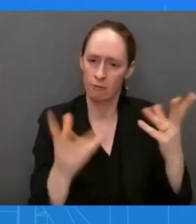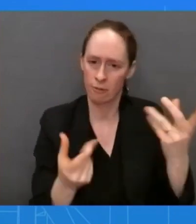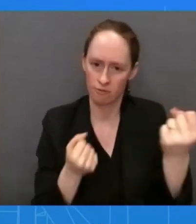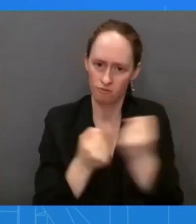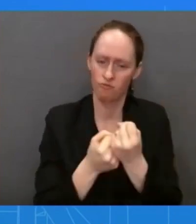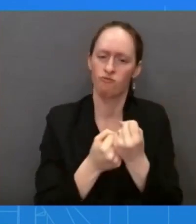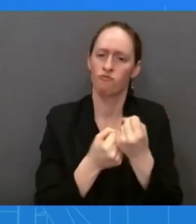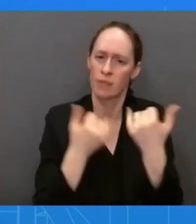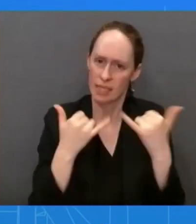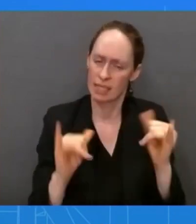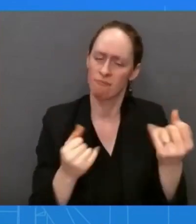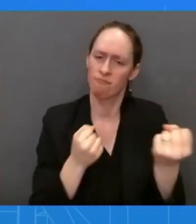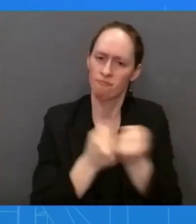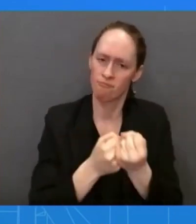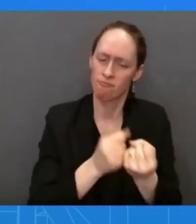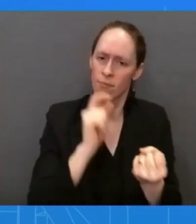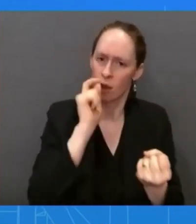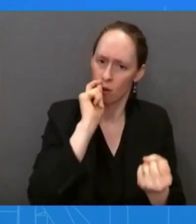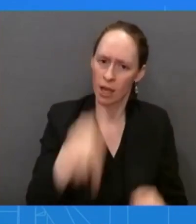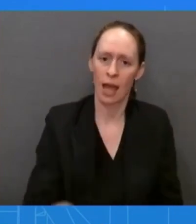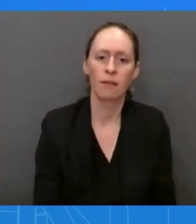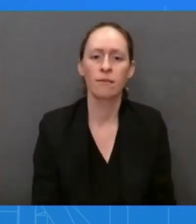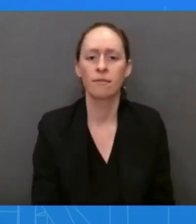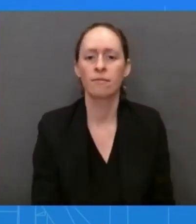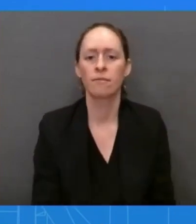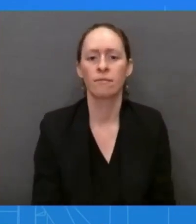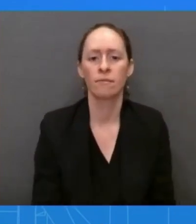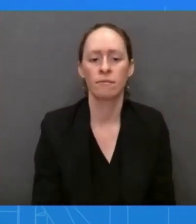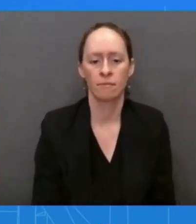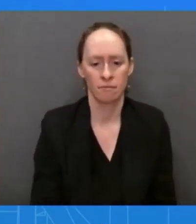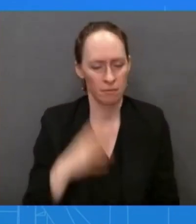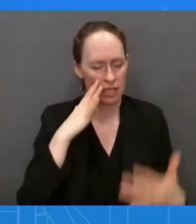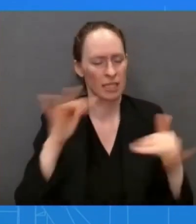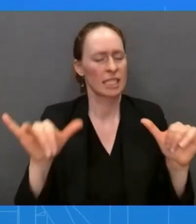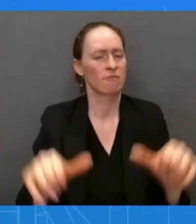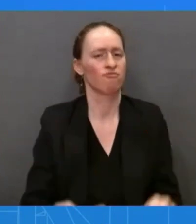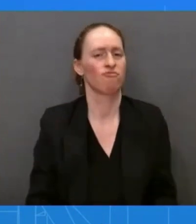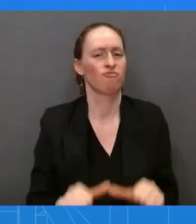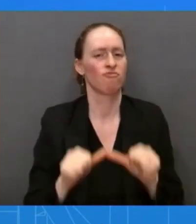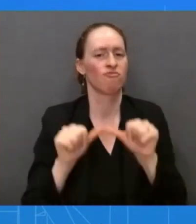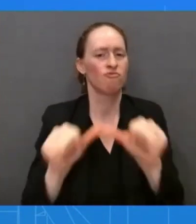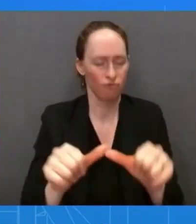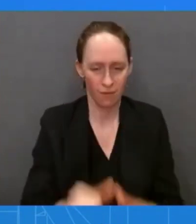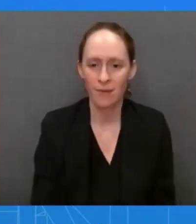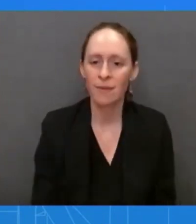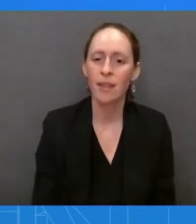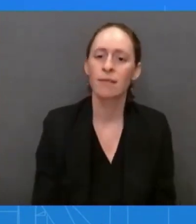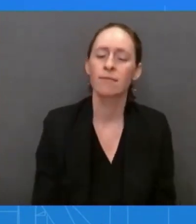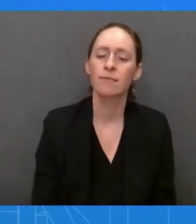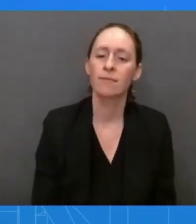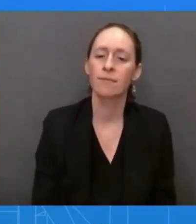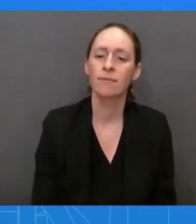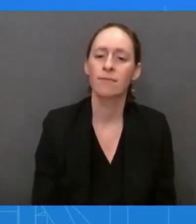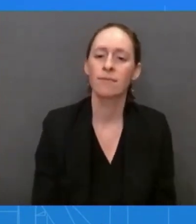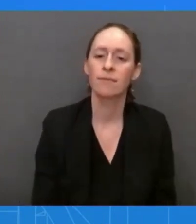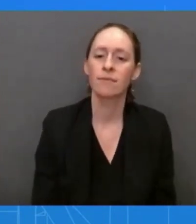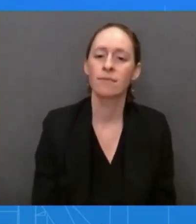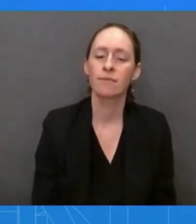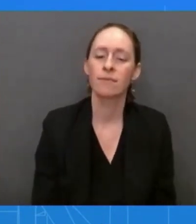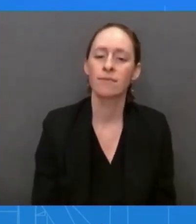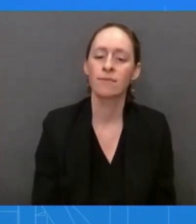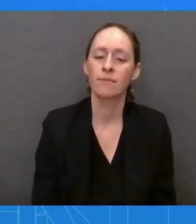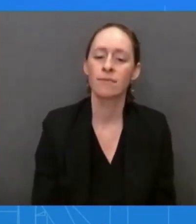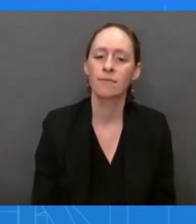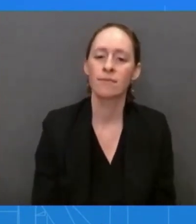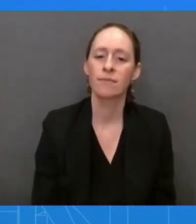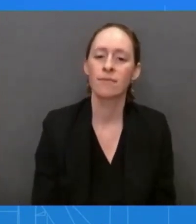we fully expect that that will continue. The If I could follow up with you on the news yesterday that the U.S. is accelerating the timeline for sending Abrams